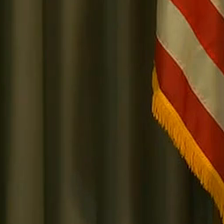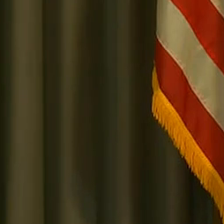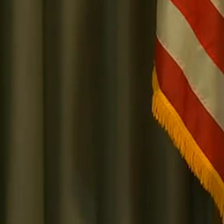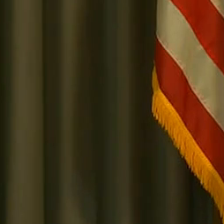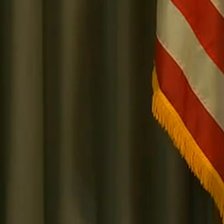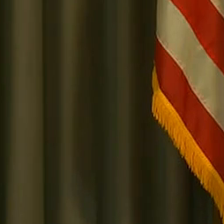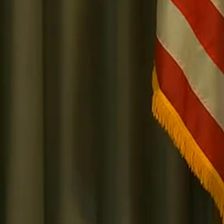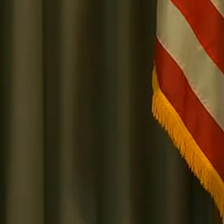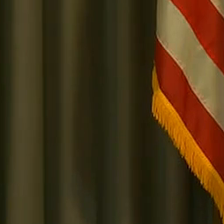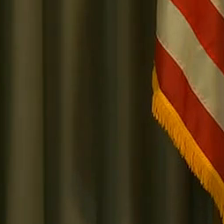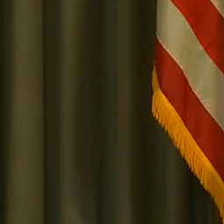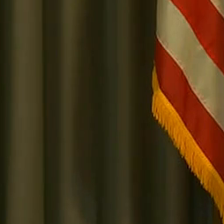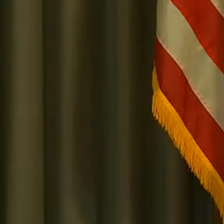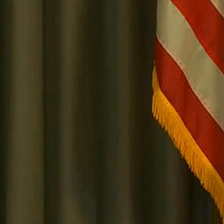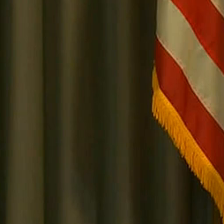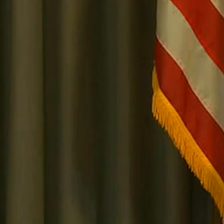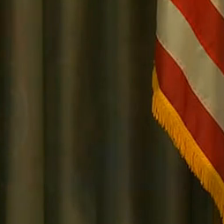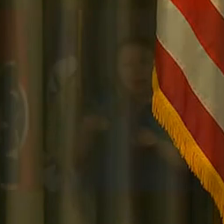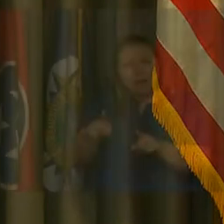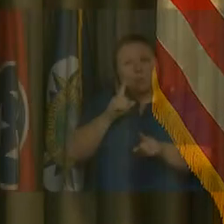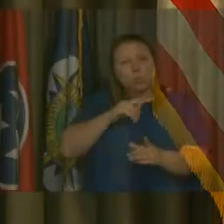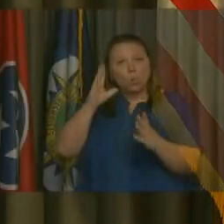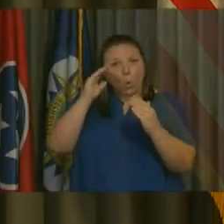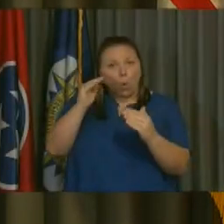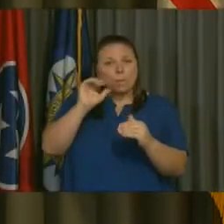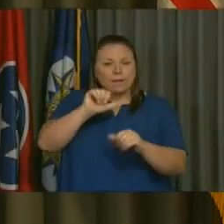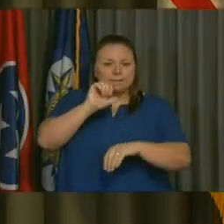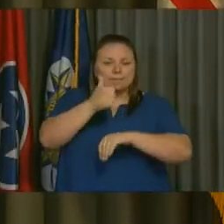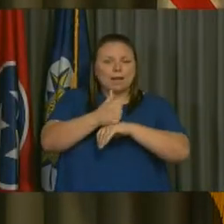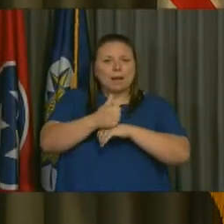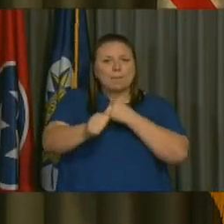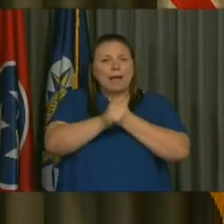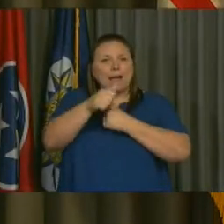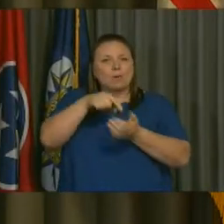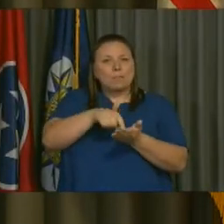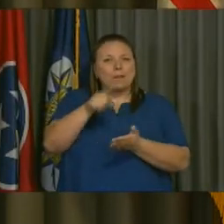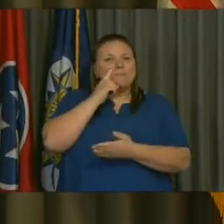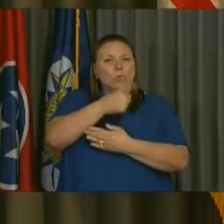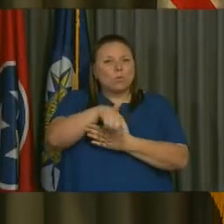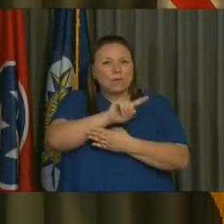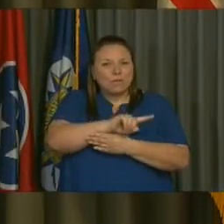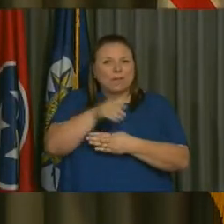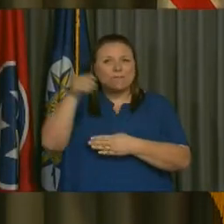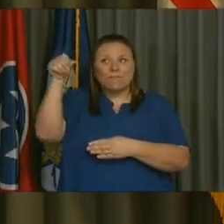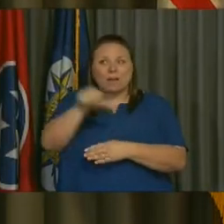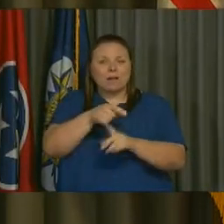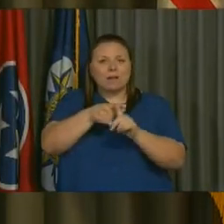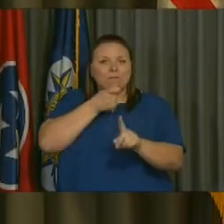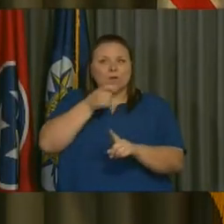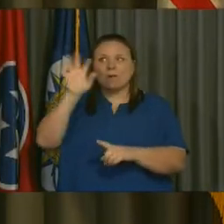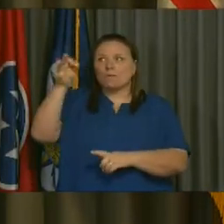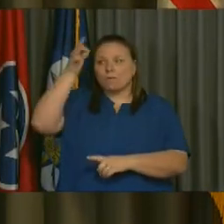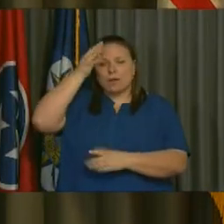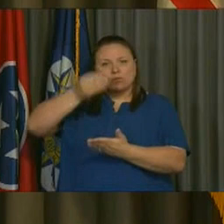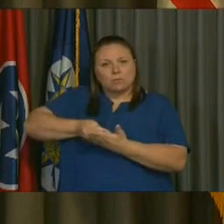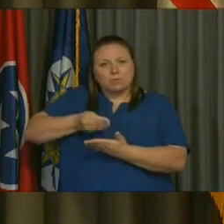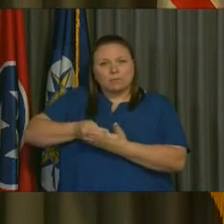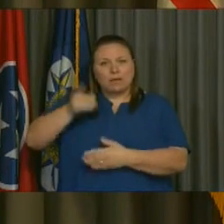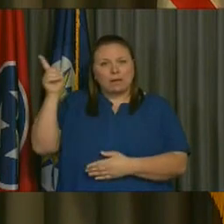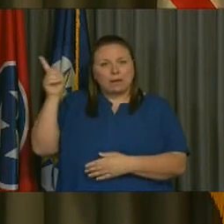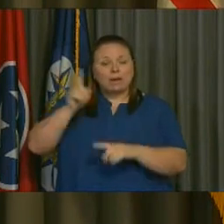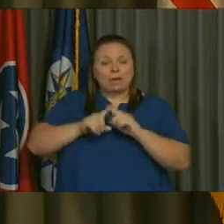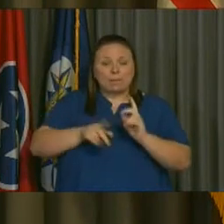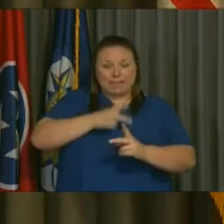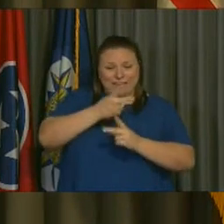this, we're hoping that there can be hazard pay from them, basically funded by the federal government. But keeping